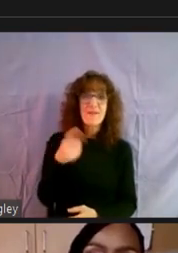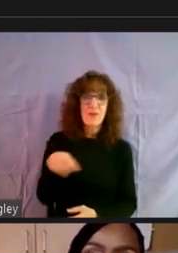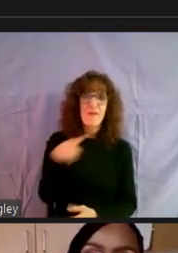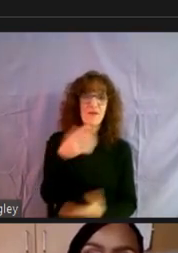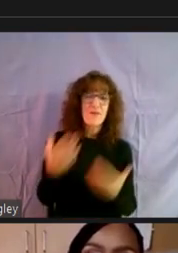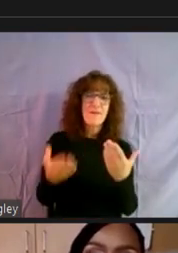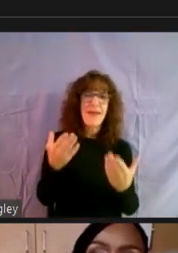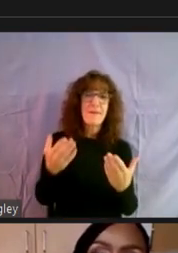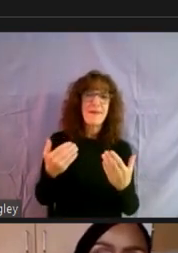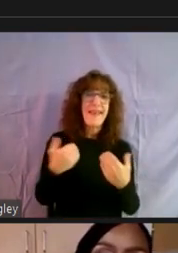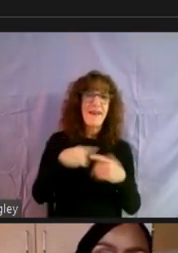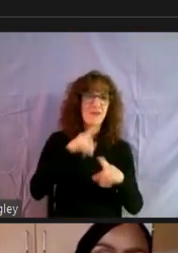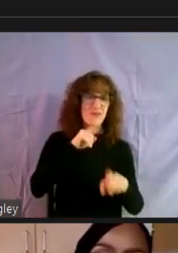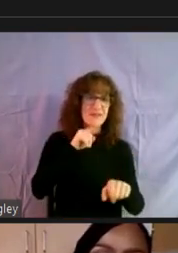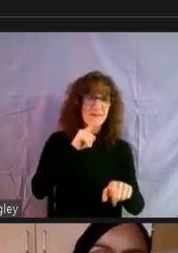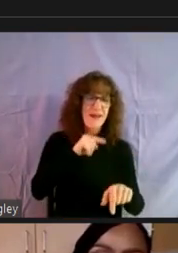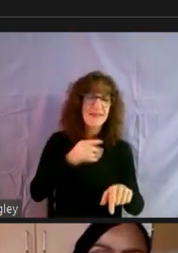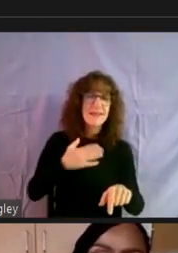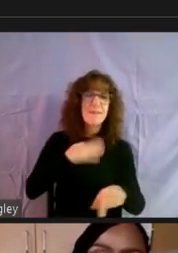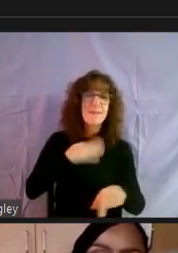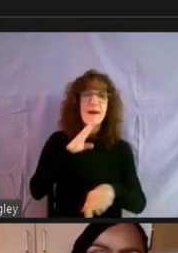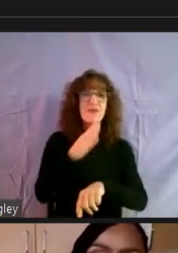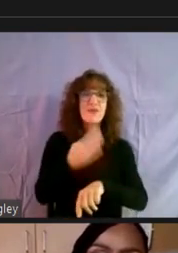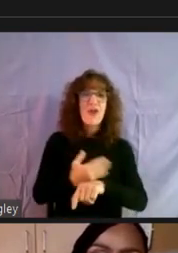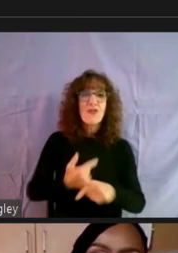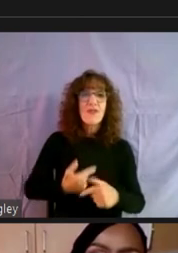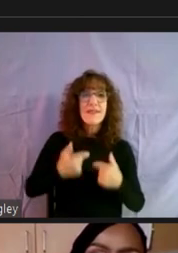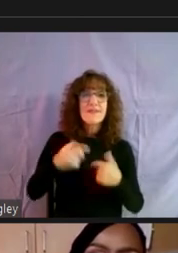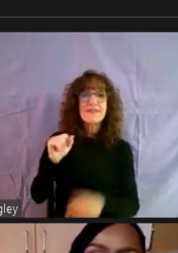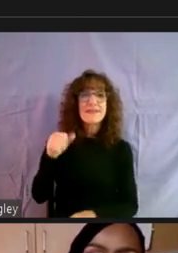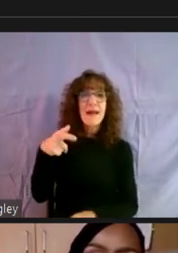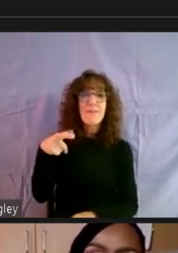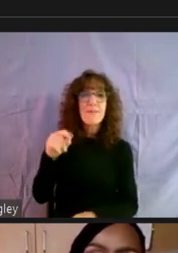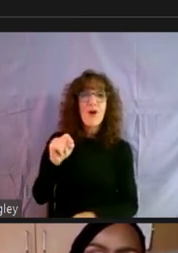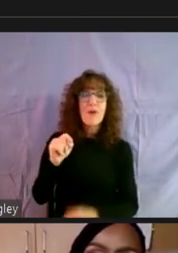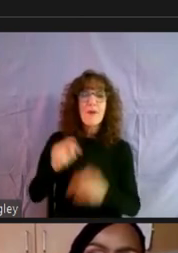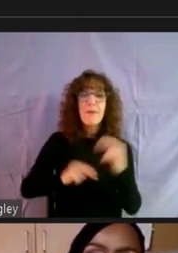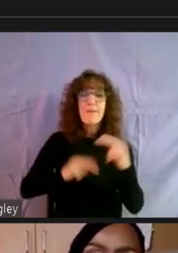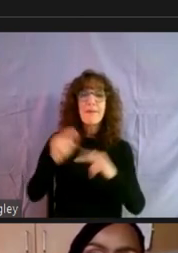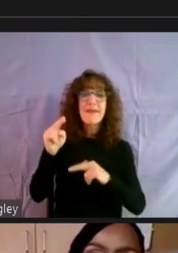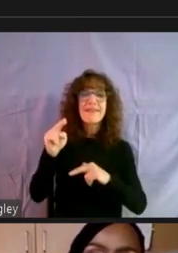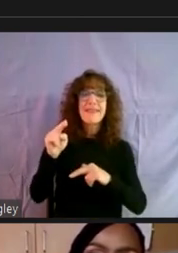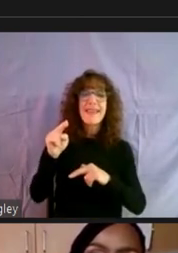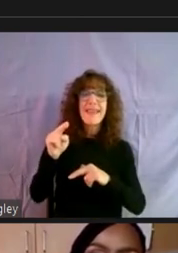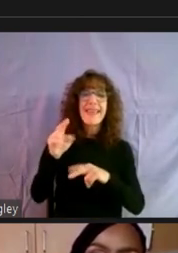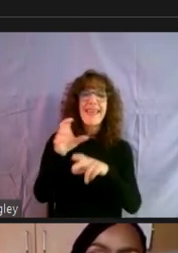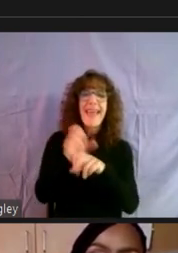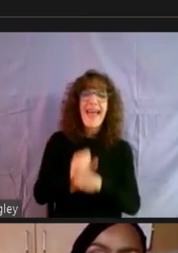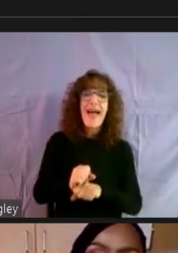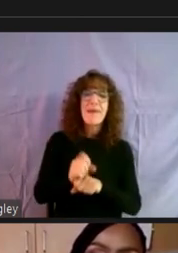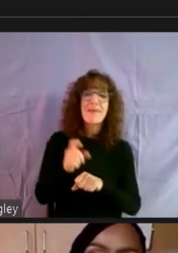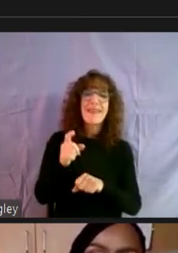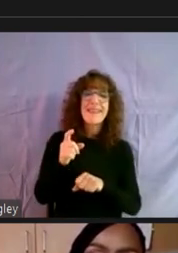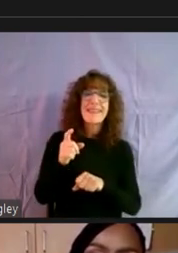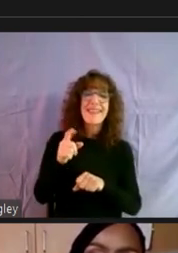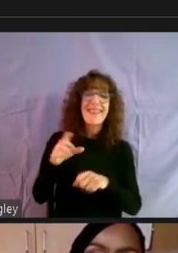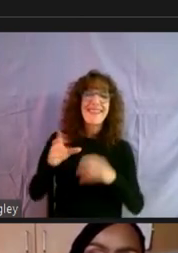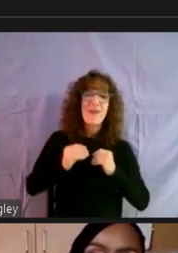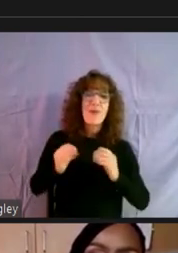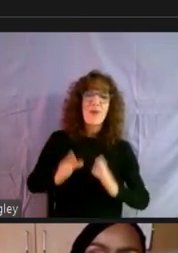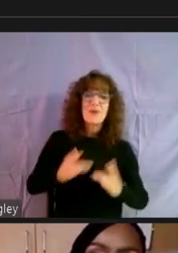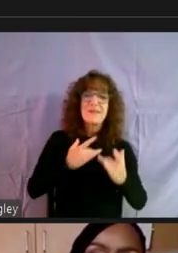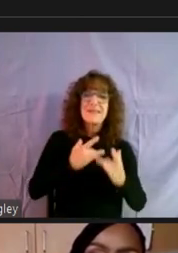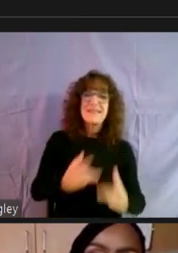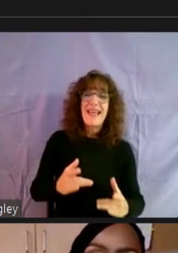have some thoughts about. Um, my daughter lives in an apartment complex that has a habit of infringing, or the owner has a habit of